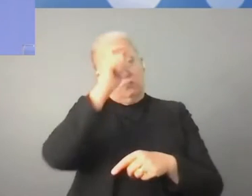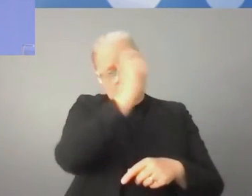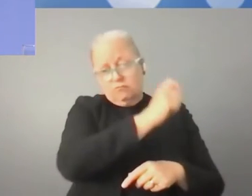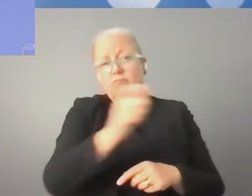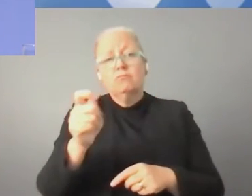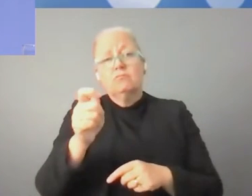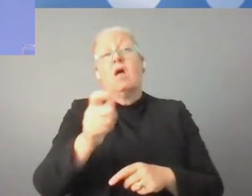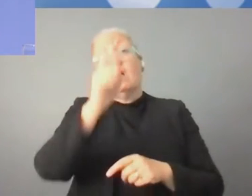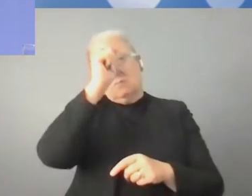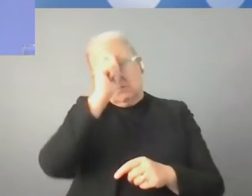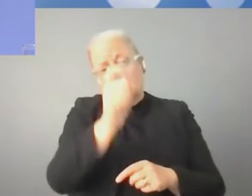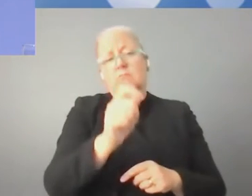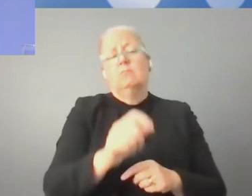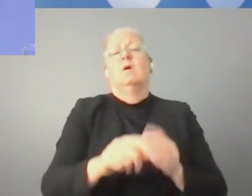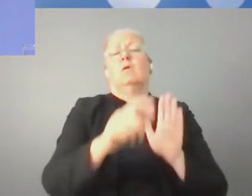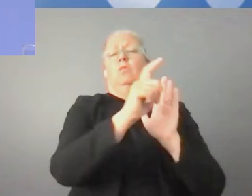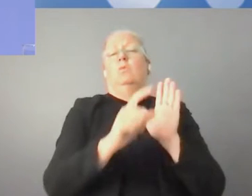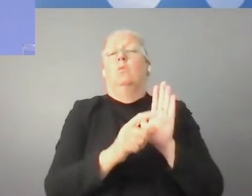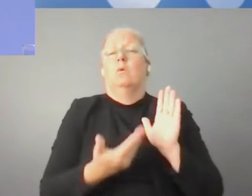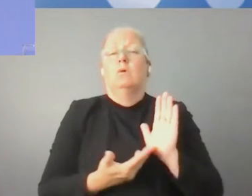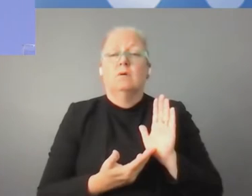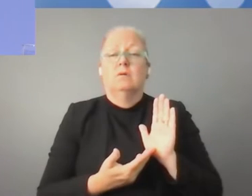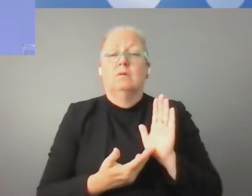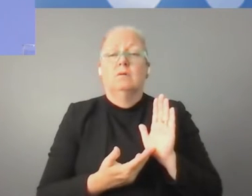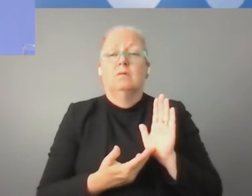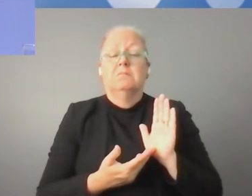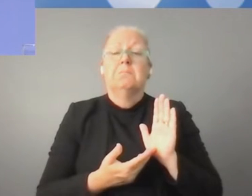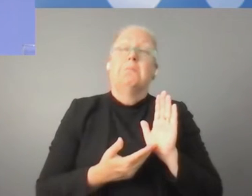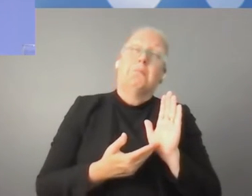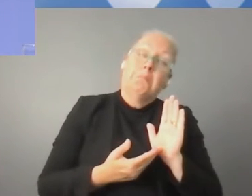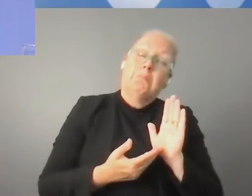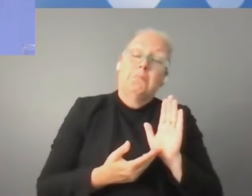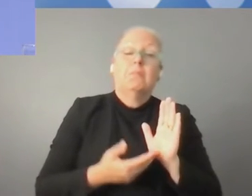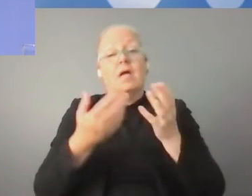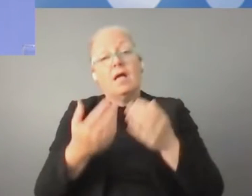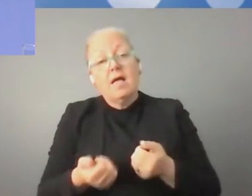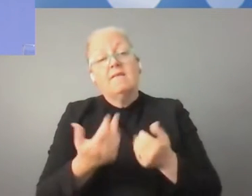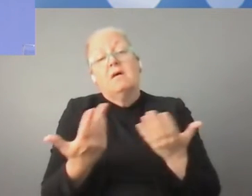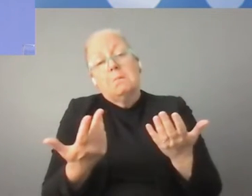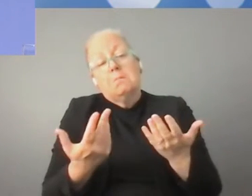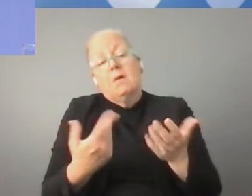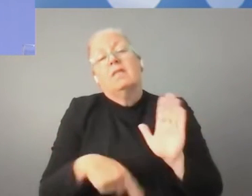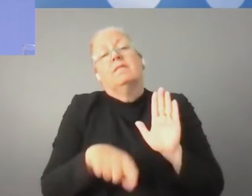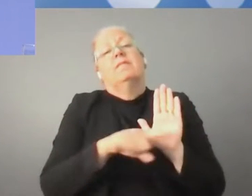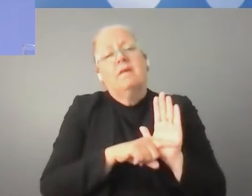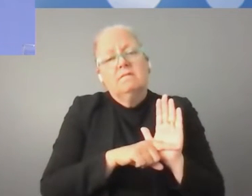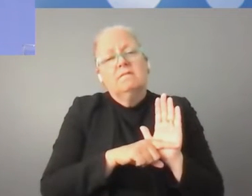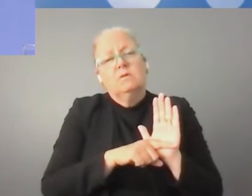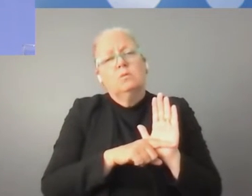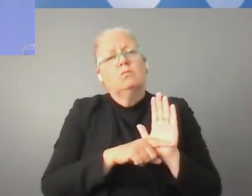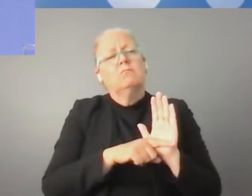because, of course, there are also some negative solutions regarding